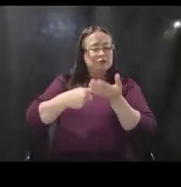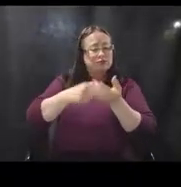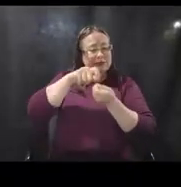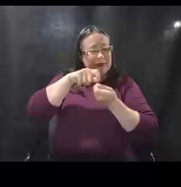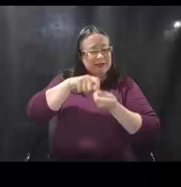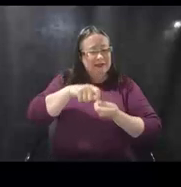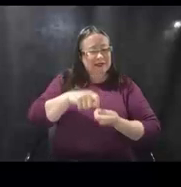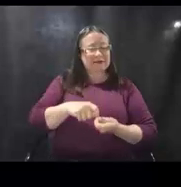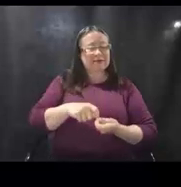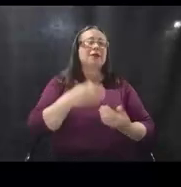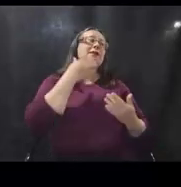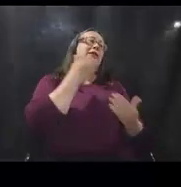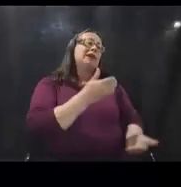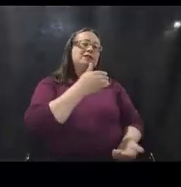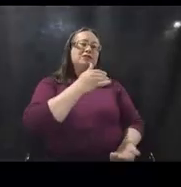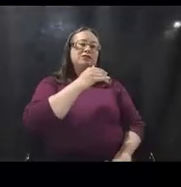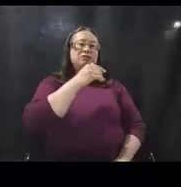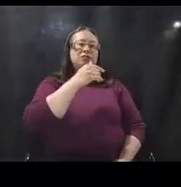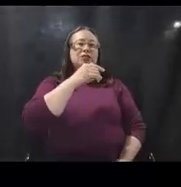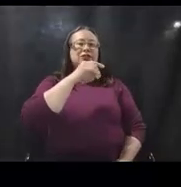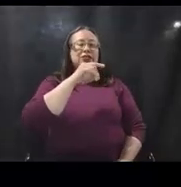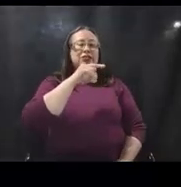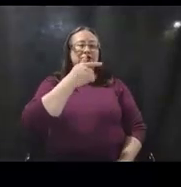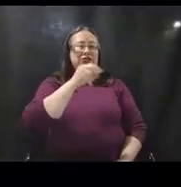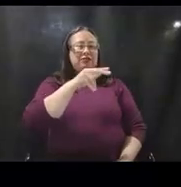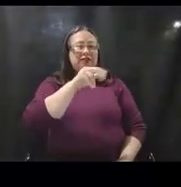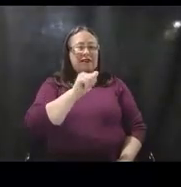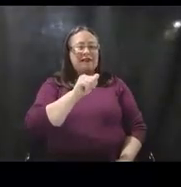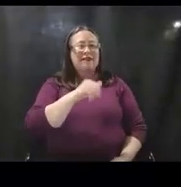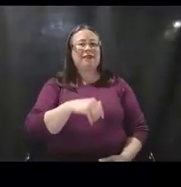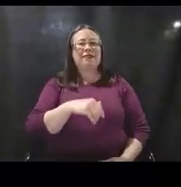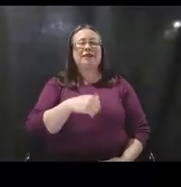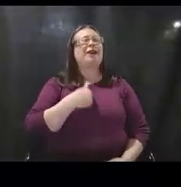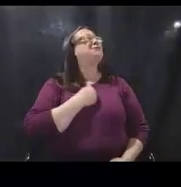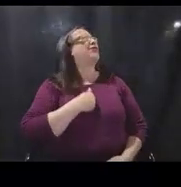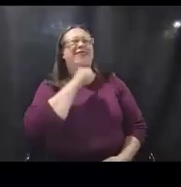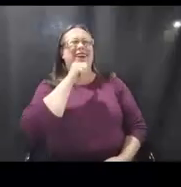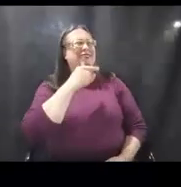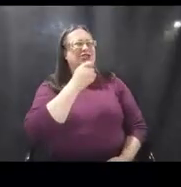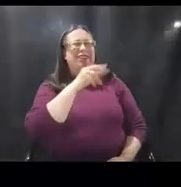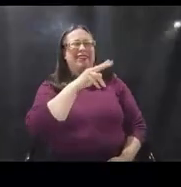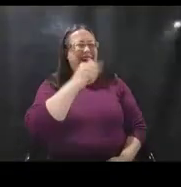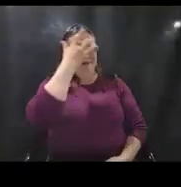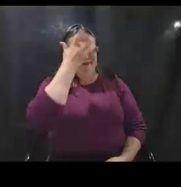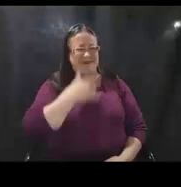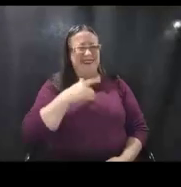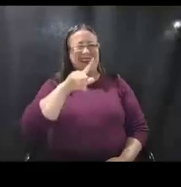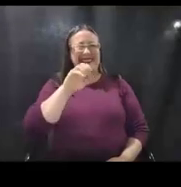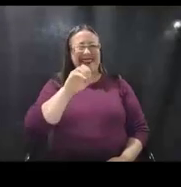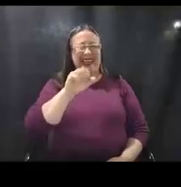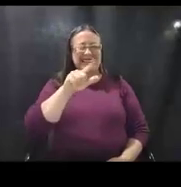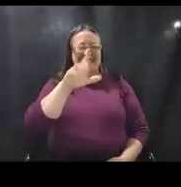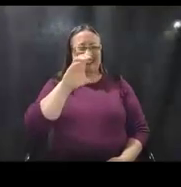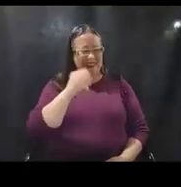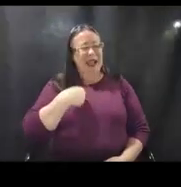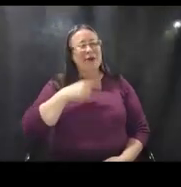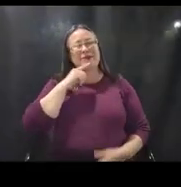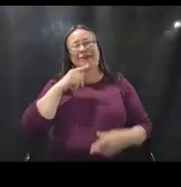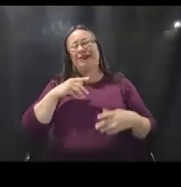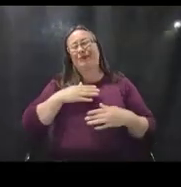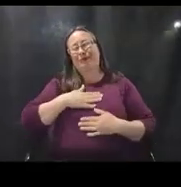Great. Thanks, Gina. And appreciate the opportunity to... Gina, I'm sorry, Leslie. Appreciate the opportunity to be here today.